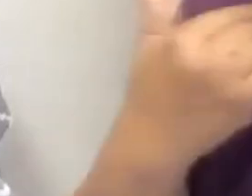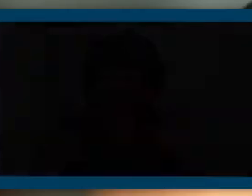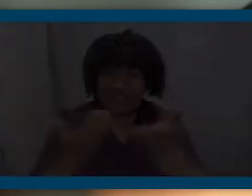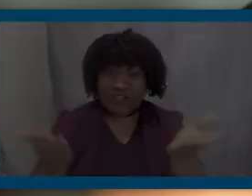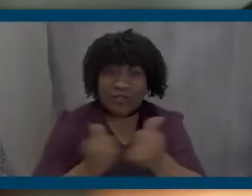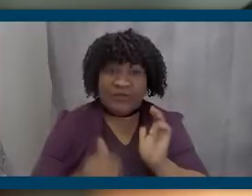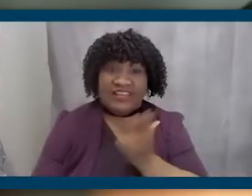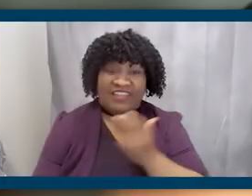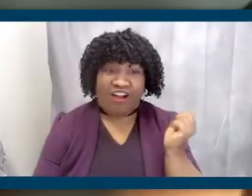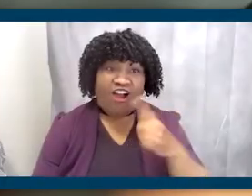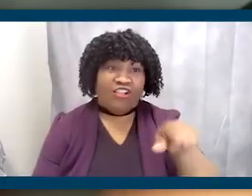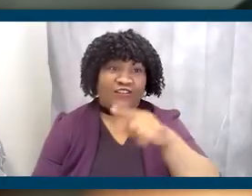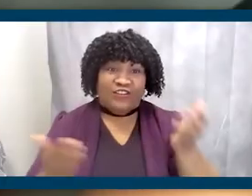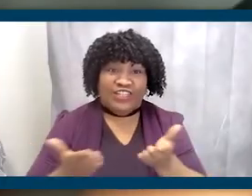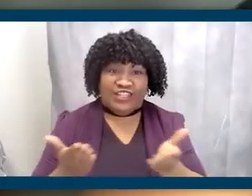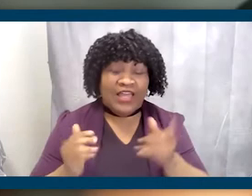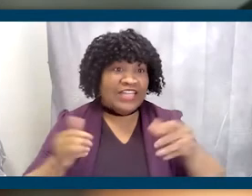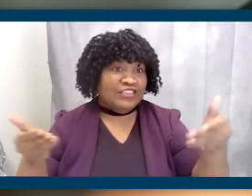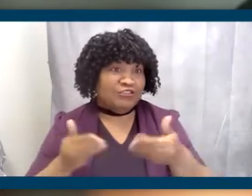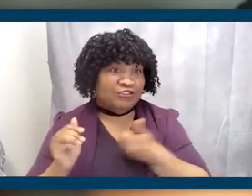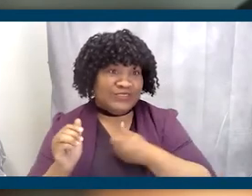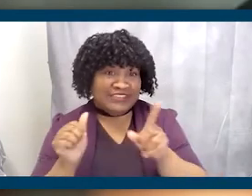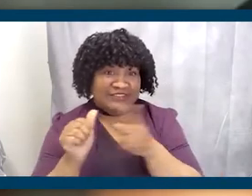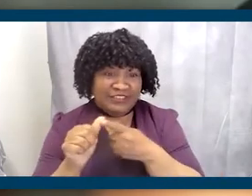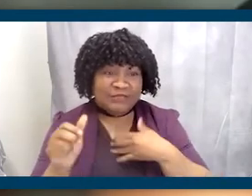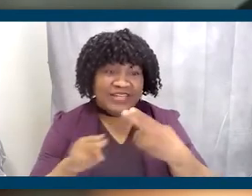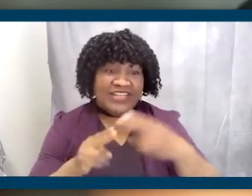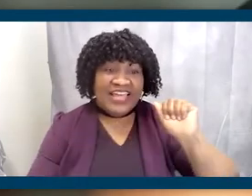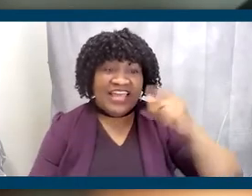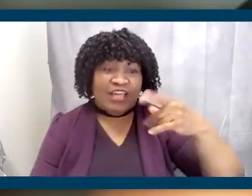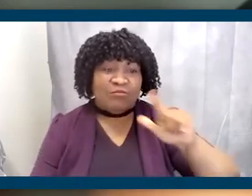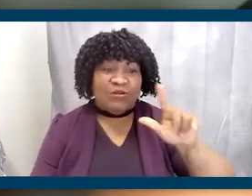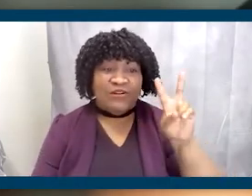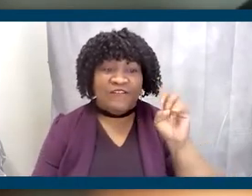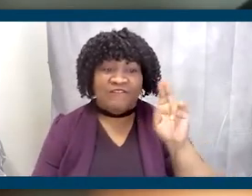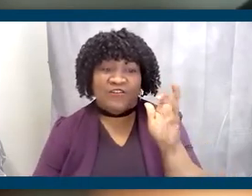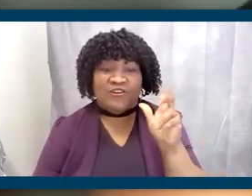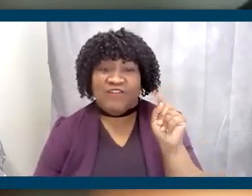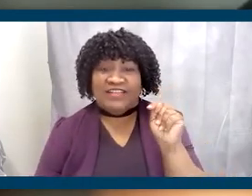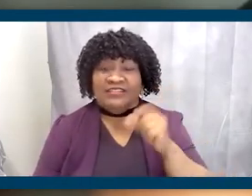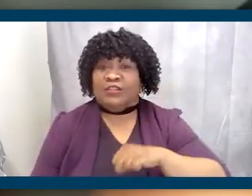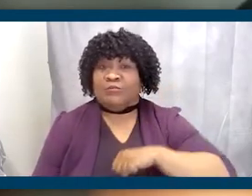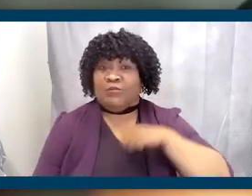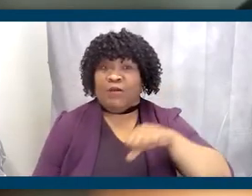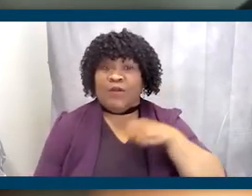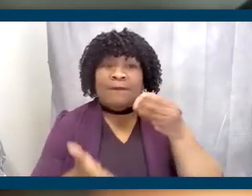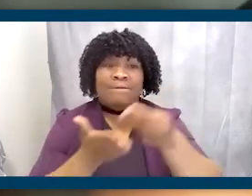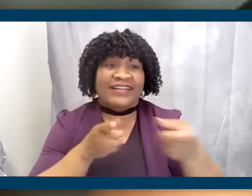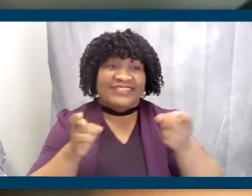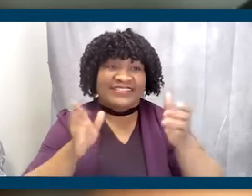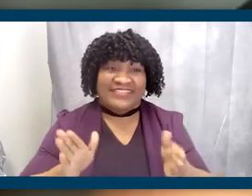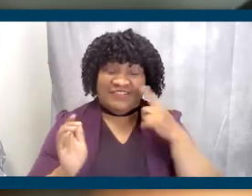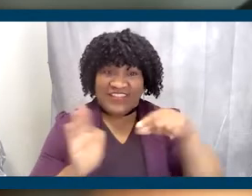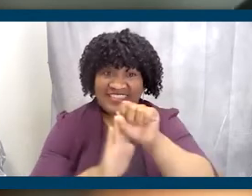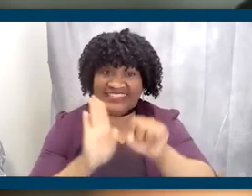here with all of you all, I should introduce myself, I'm April Verrett, the proud, proud controller of our state